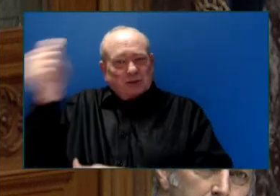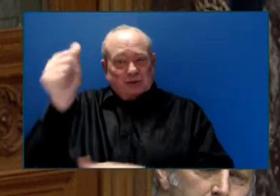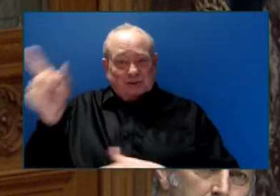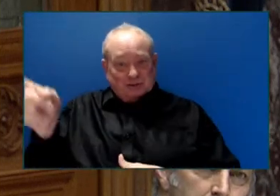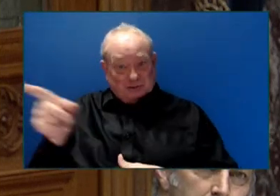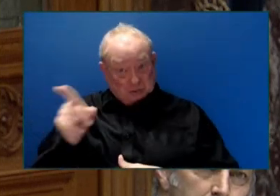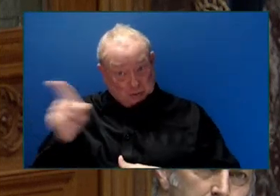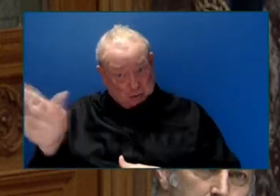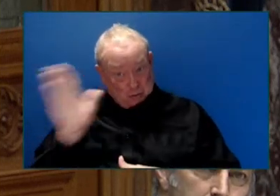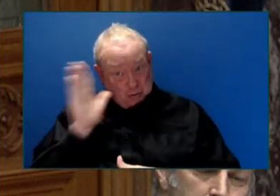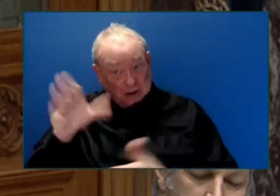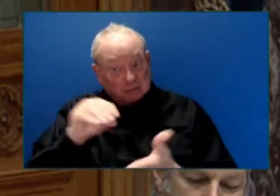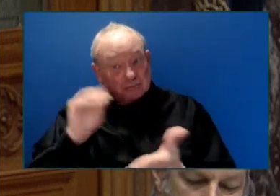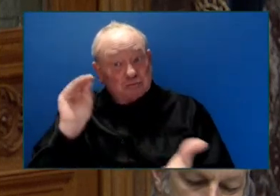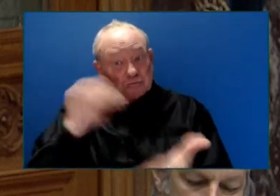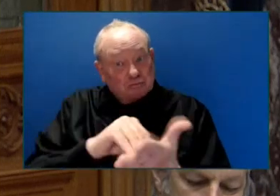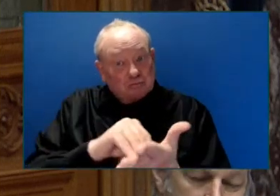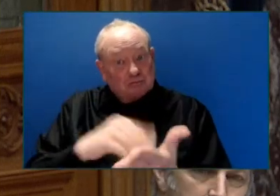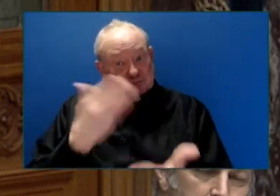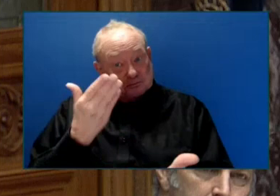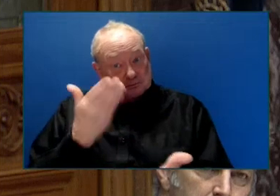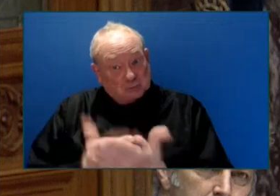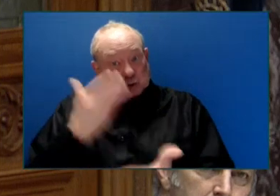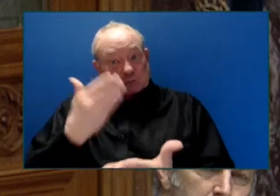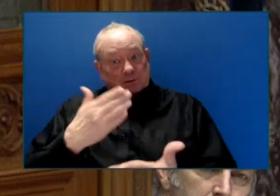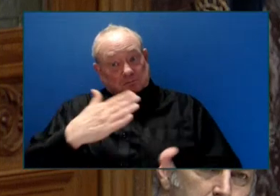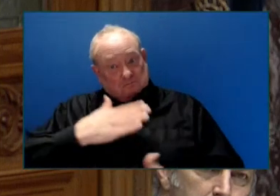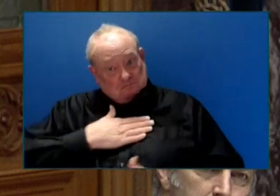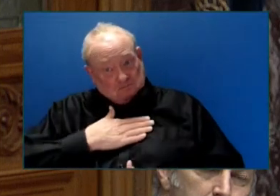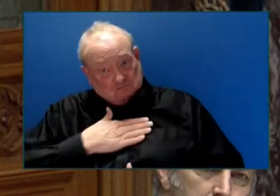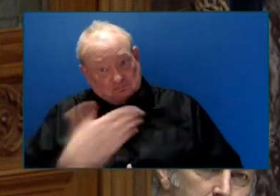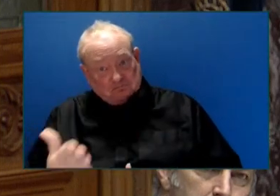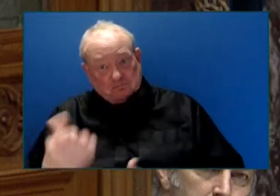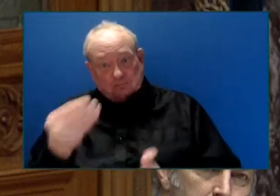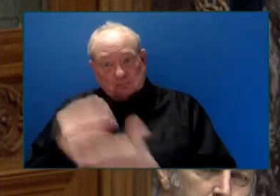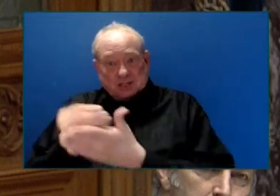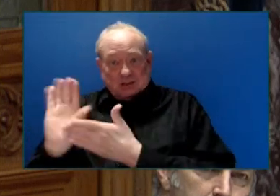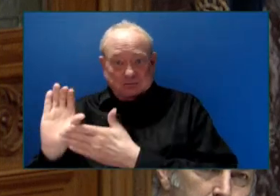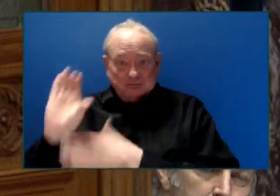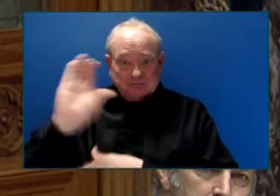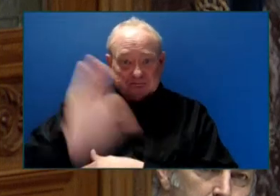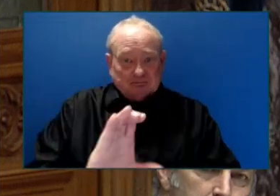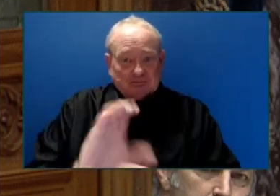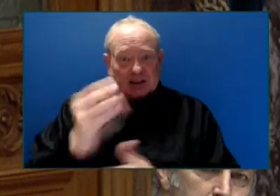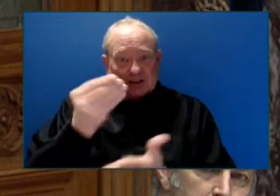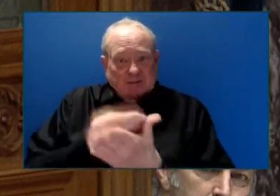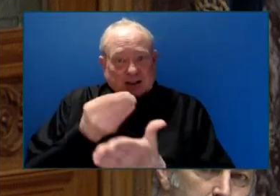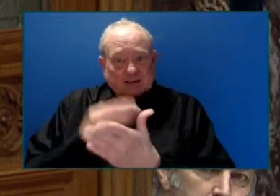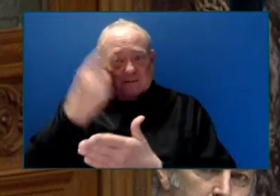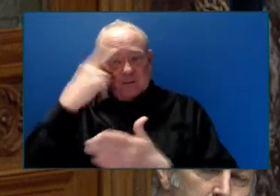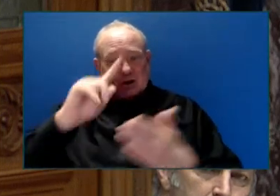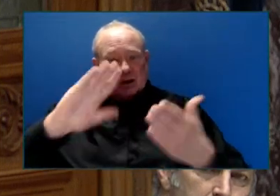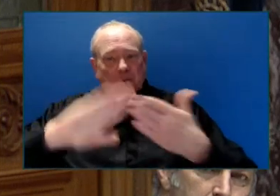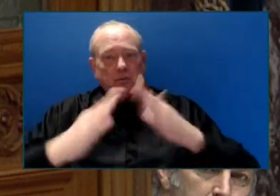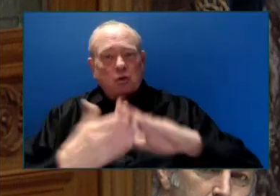the table and fund the communities that are creating solutions by building tiny home projects like the Village in Duncan?